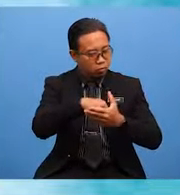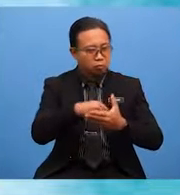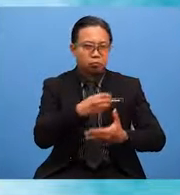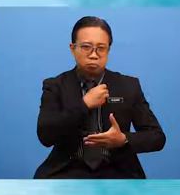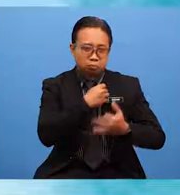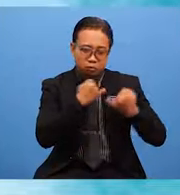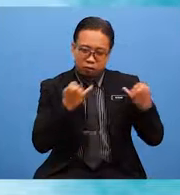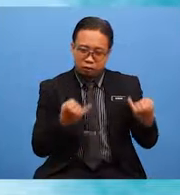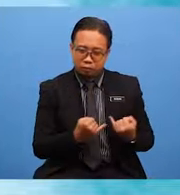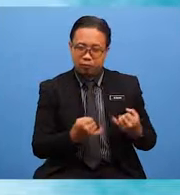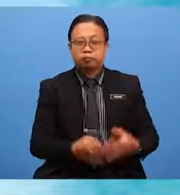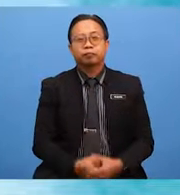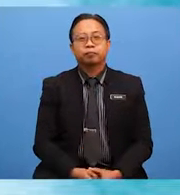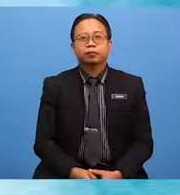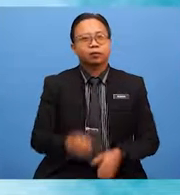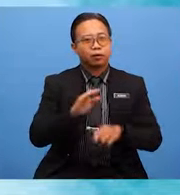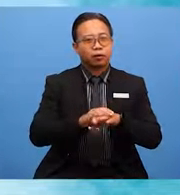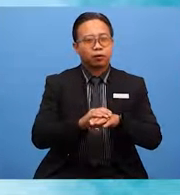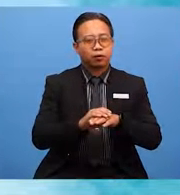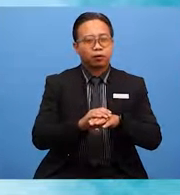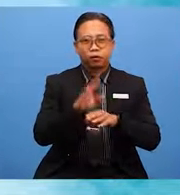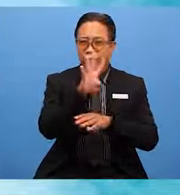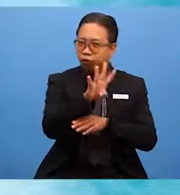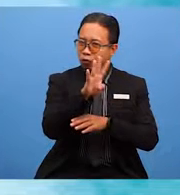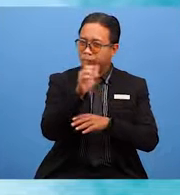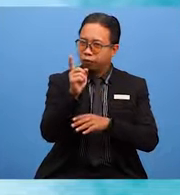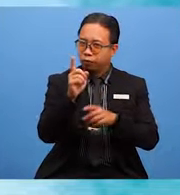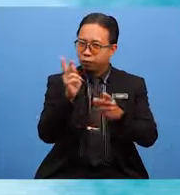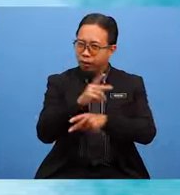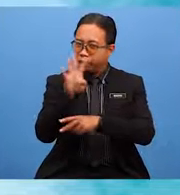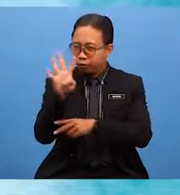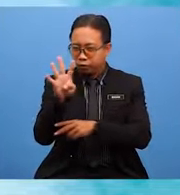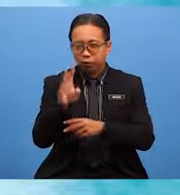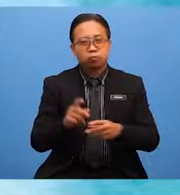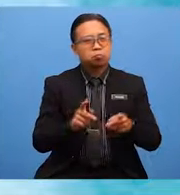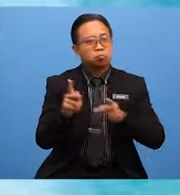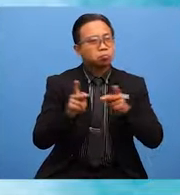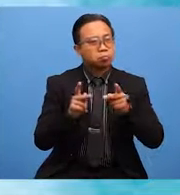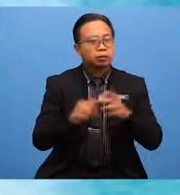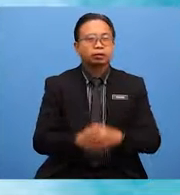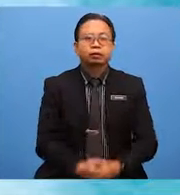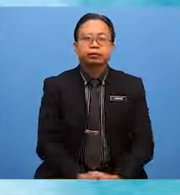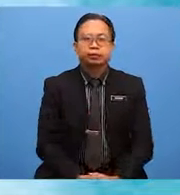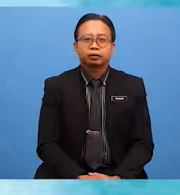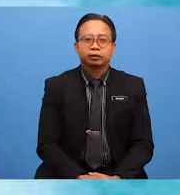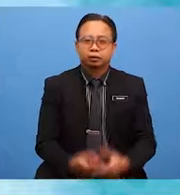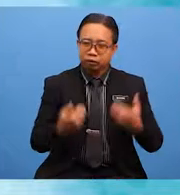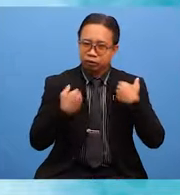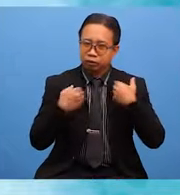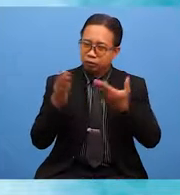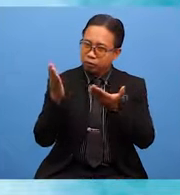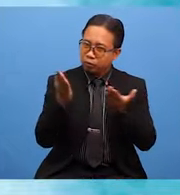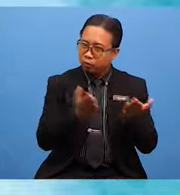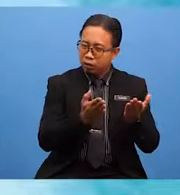to the plantation on a 4x4 vehicle and a Mr Ram, the assigned guide,